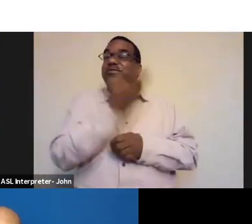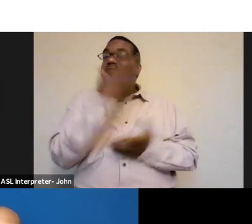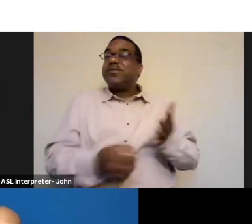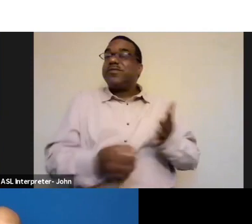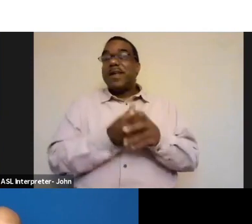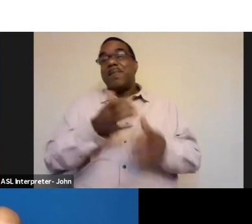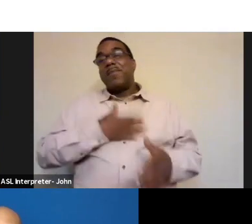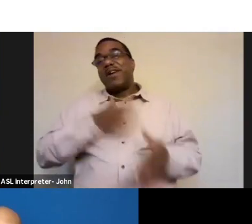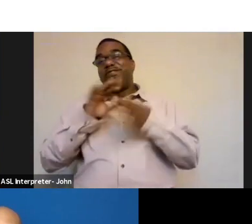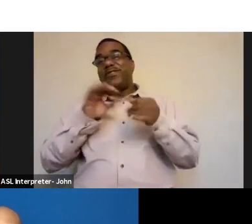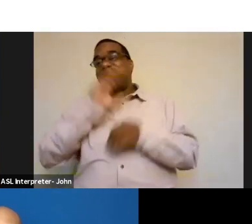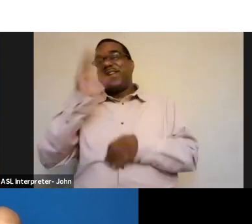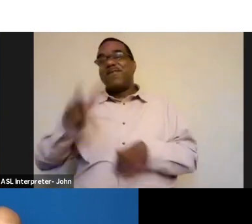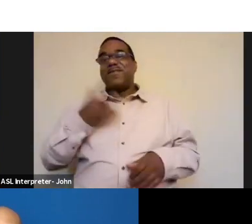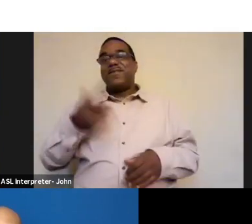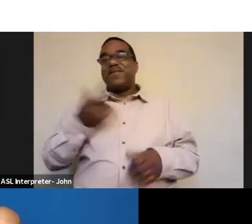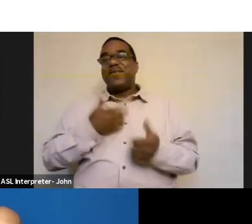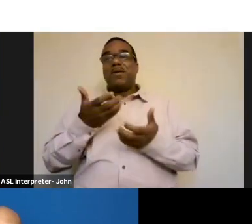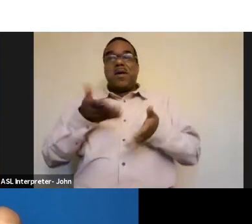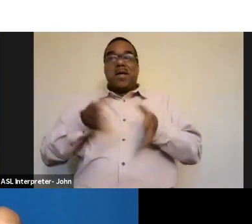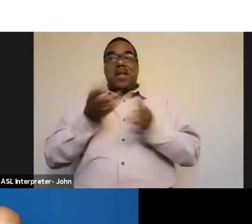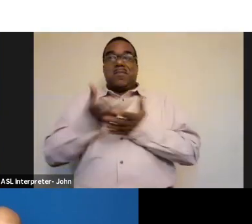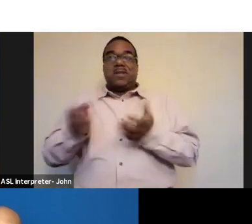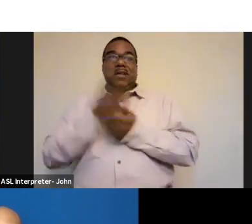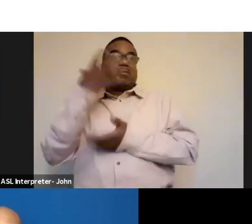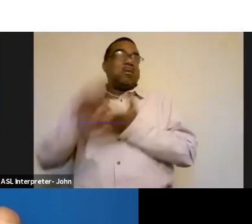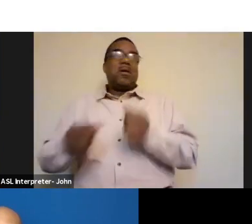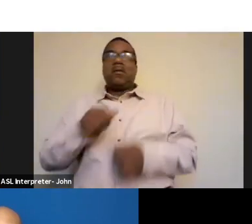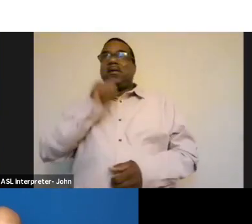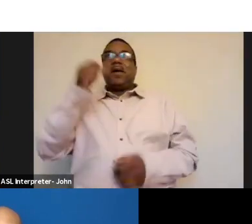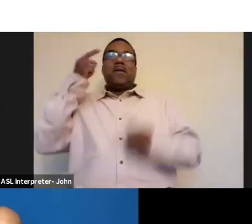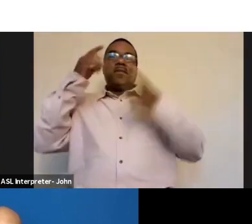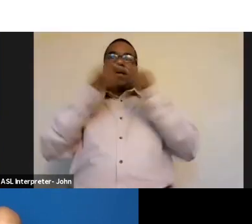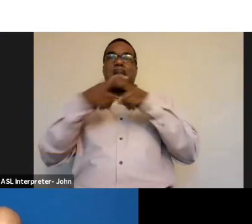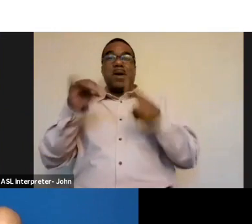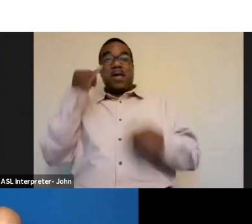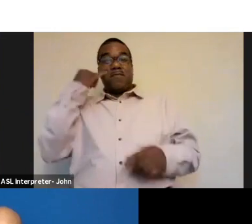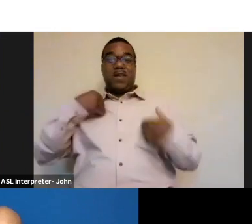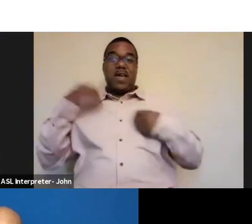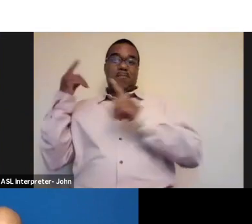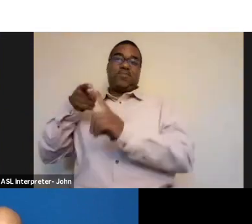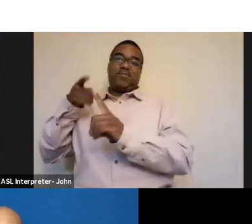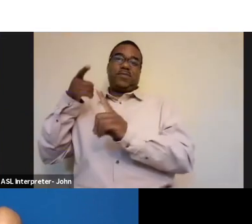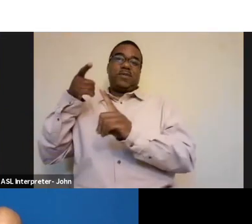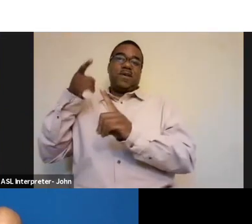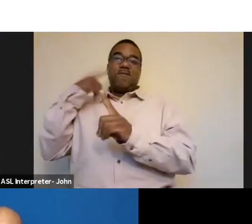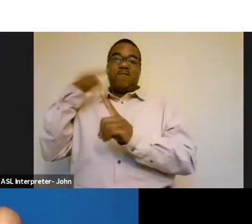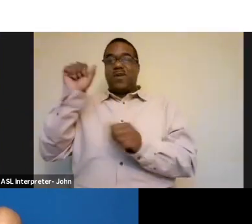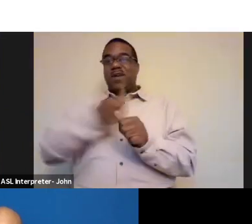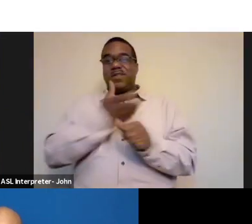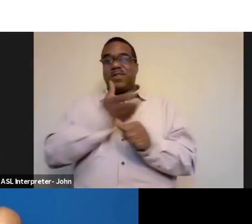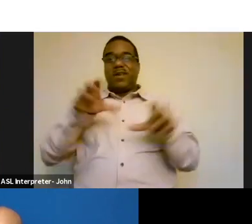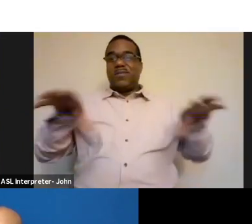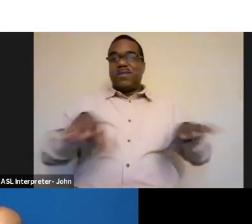story so that I never feel like I can just let something go without thinking about it. I think when we put intention into everything that we do, including